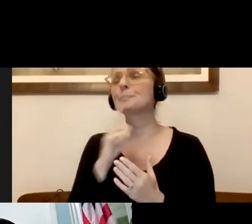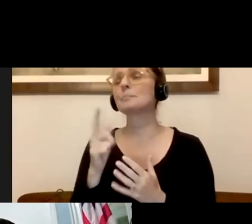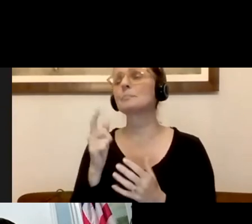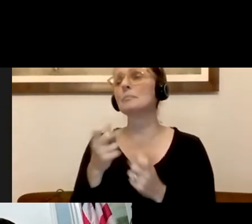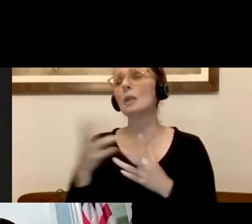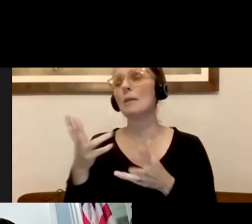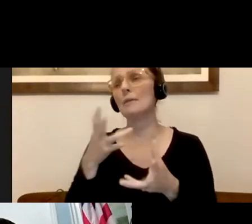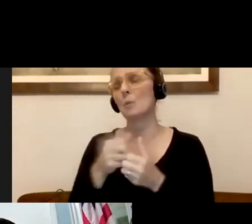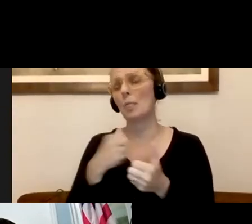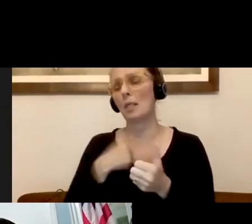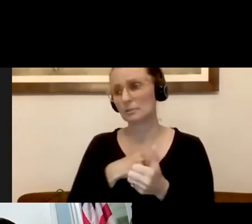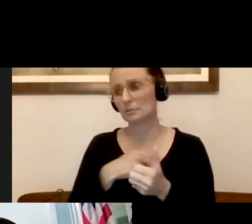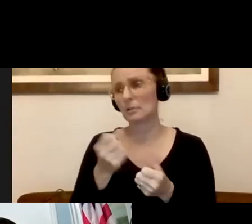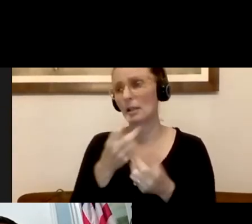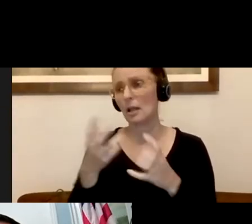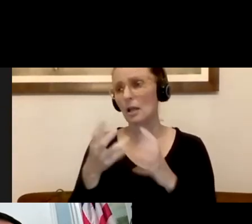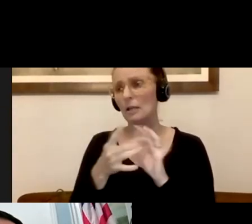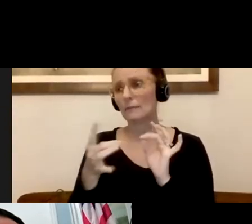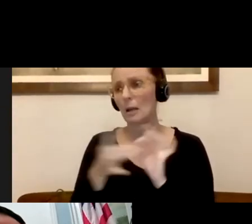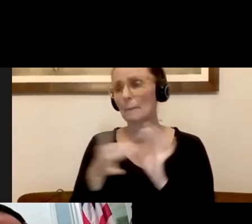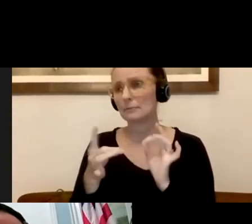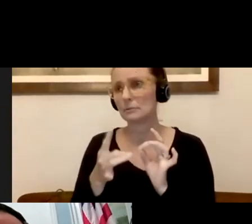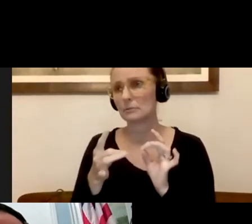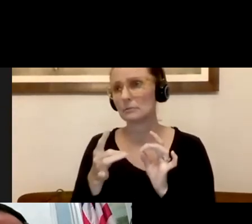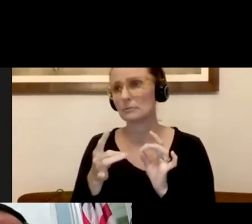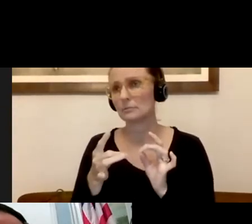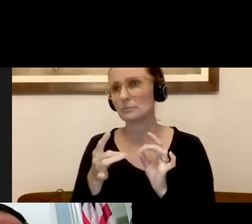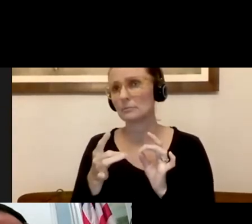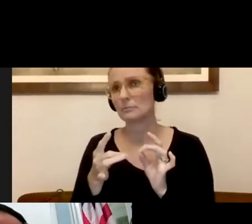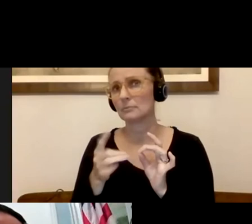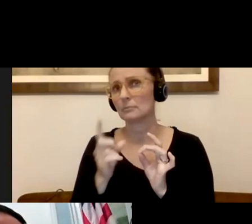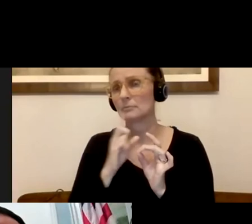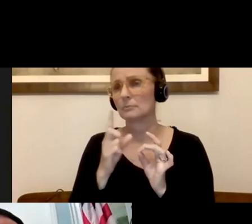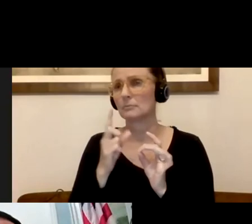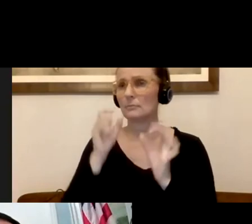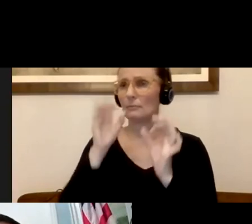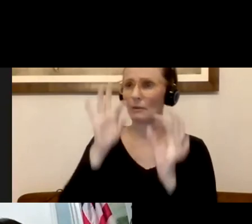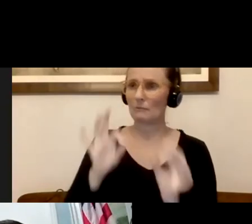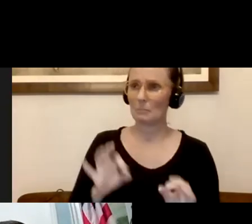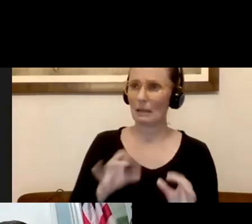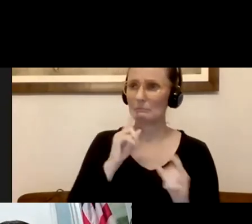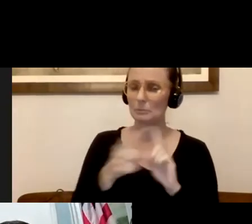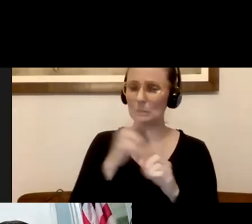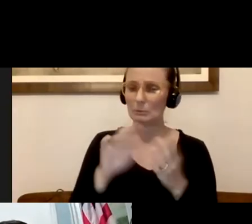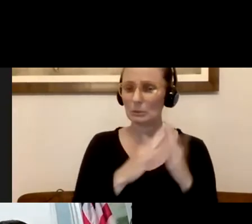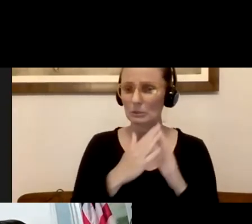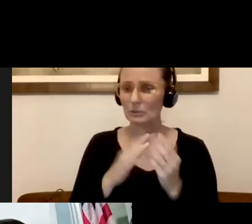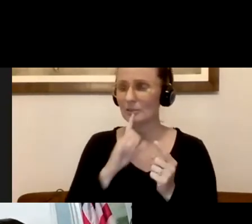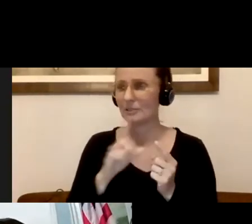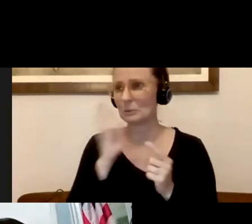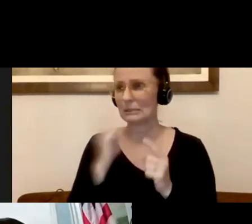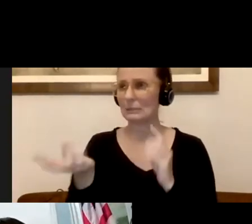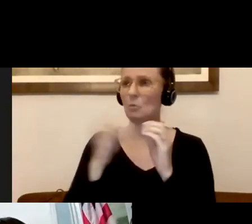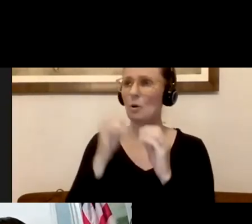comments and we're working on some, um, feedback from the community. So you'll see a lot more of that coming up for the